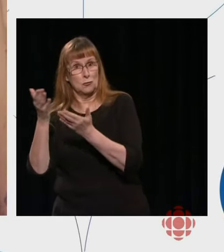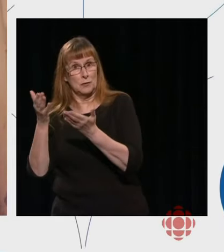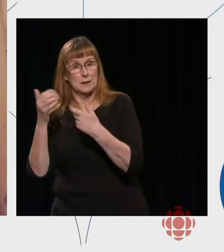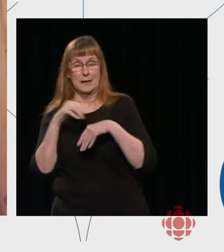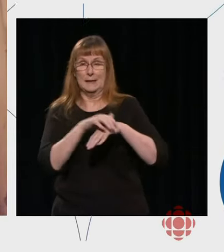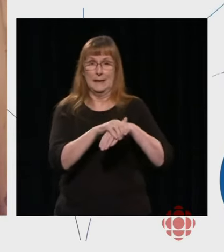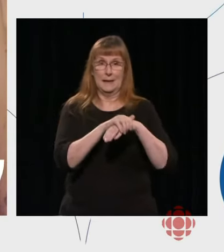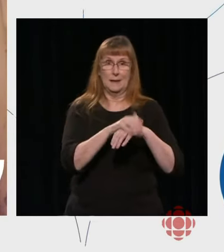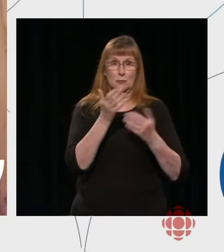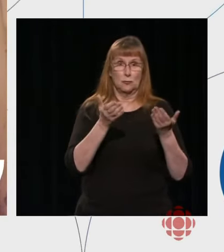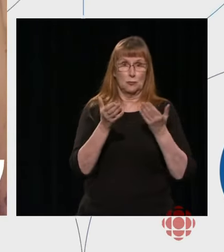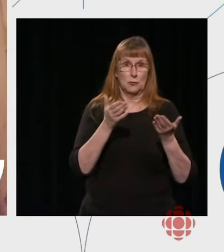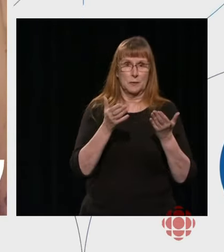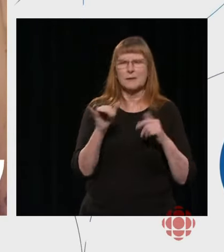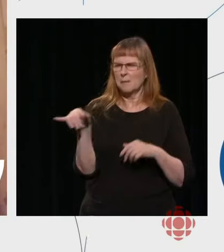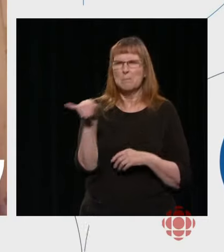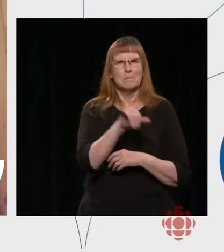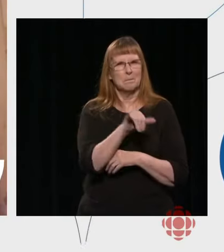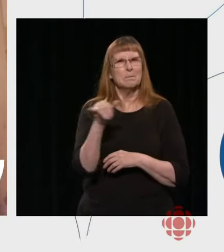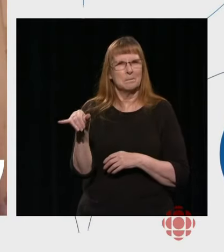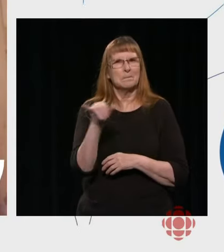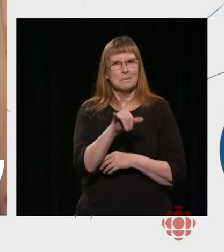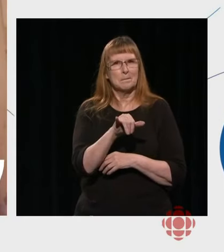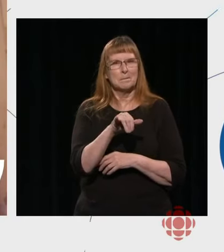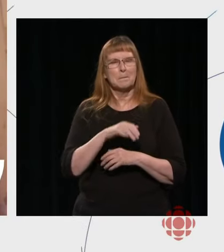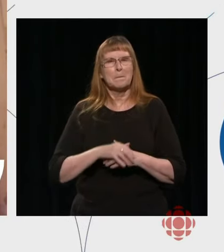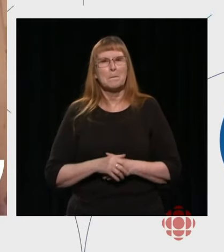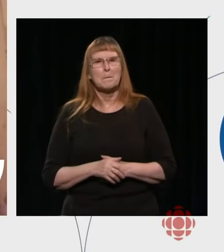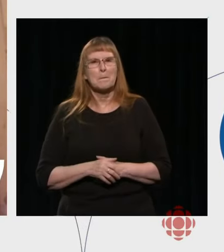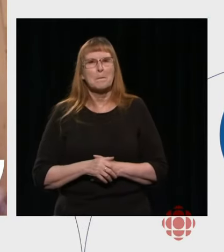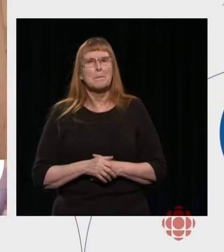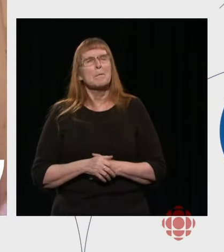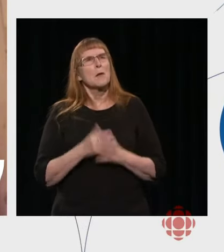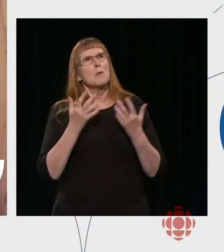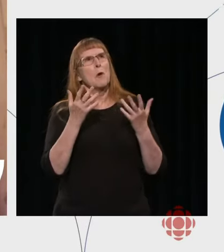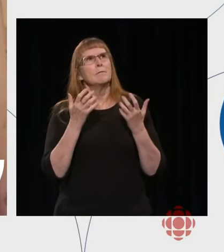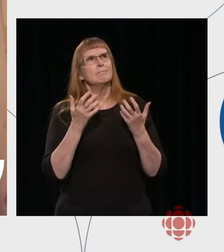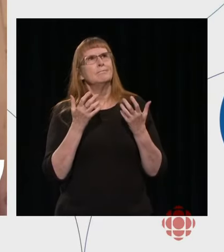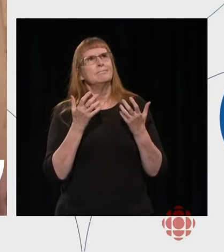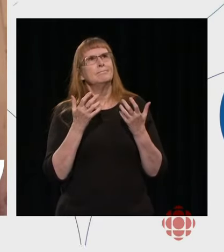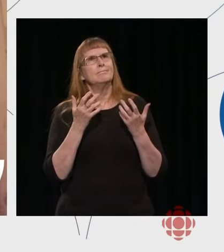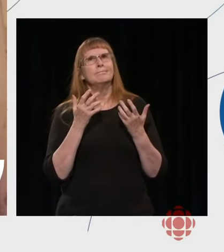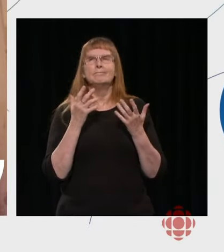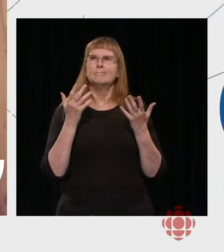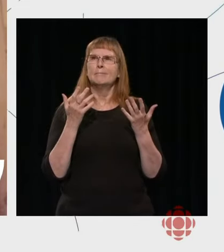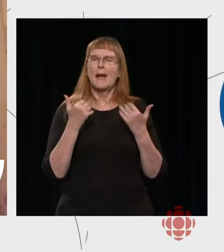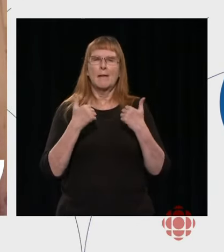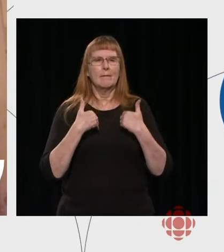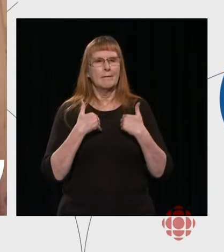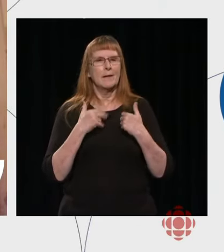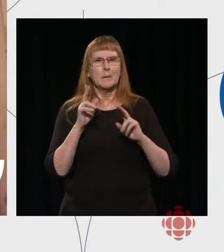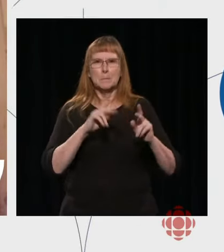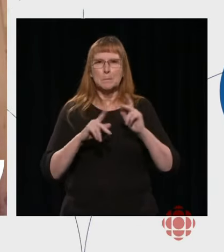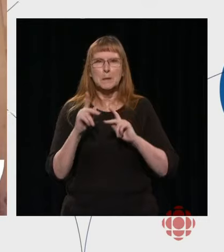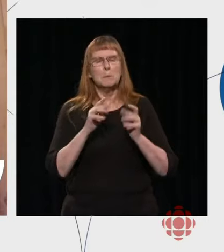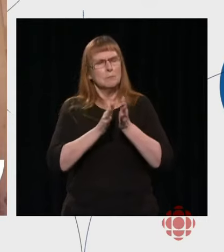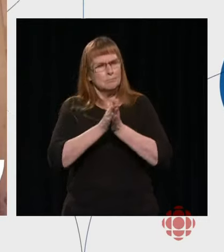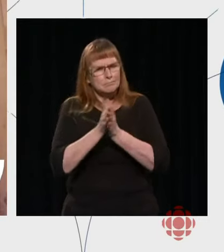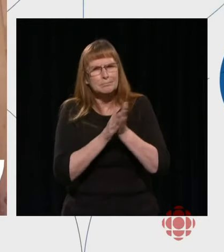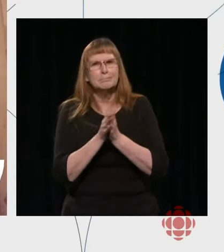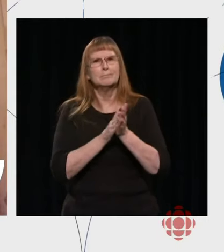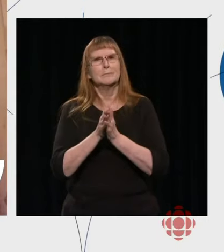doing on the English services side. We like to think that we can build what we call a lifetime attachment to the CBC.